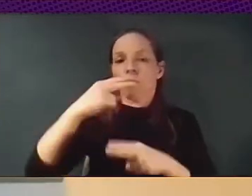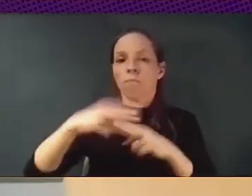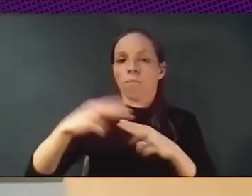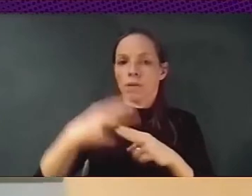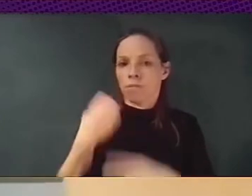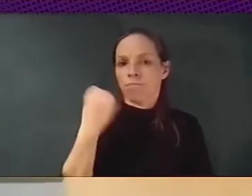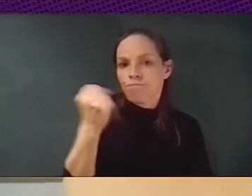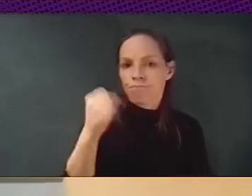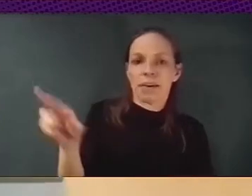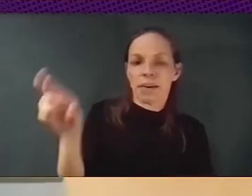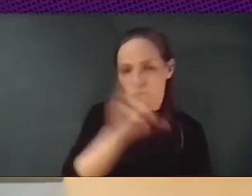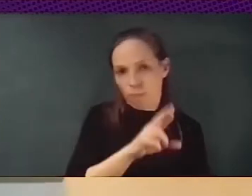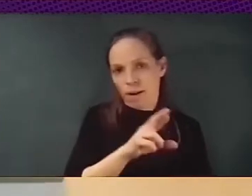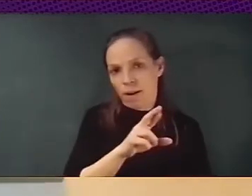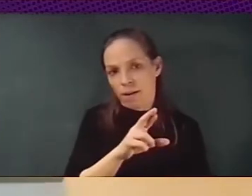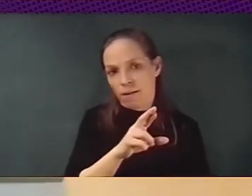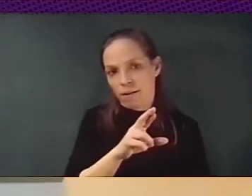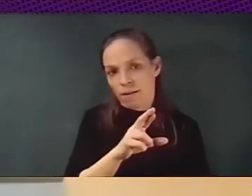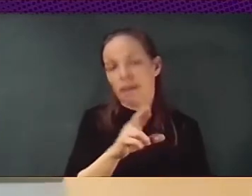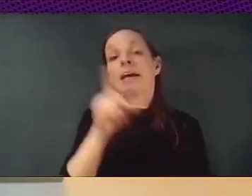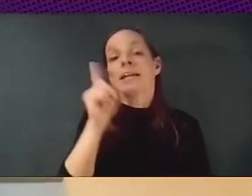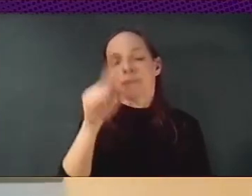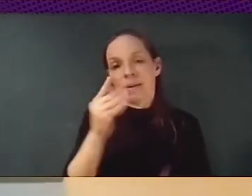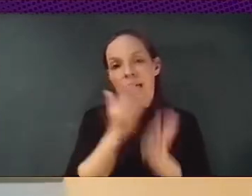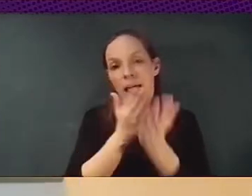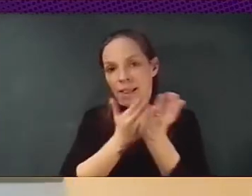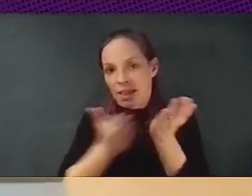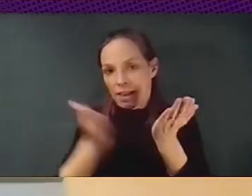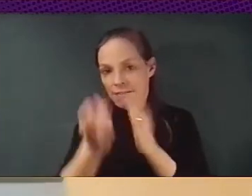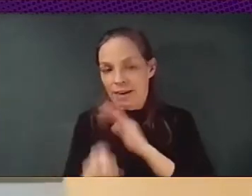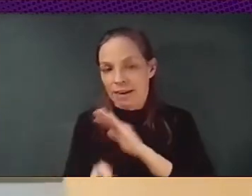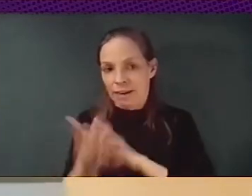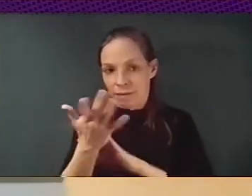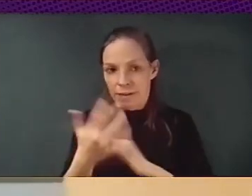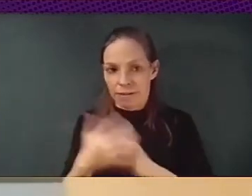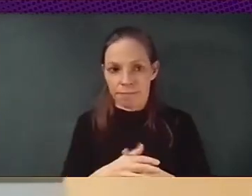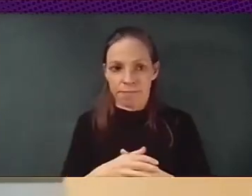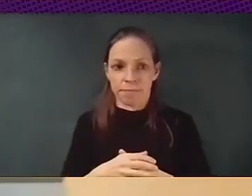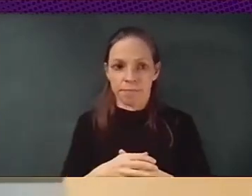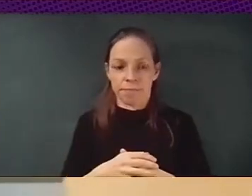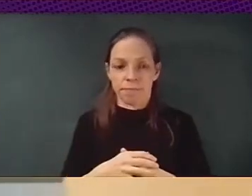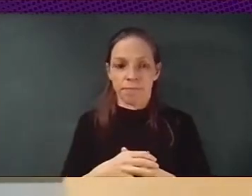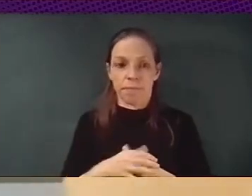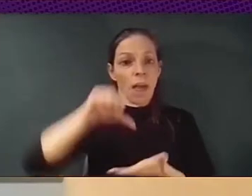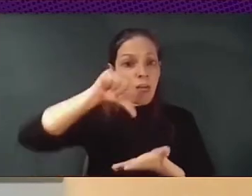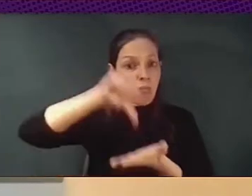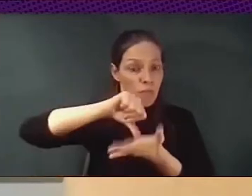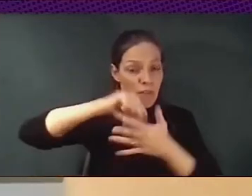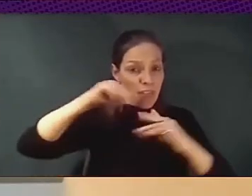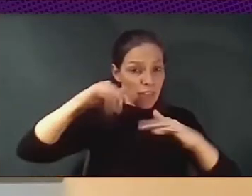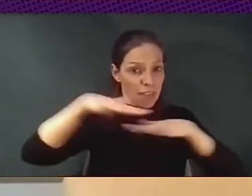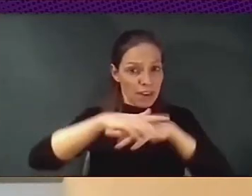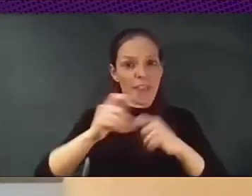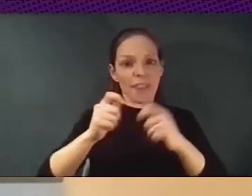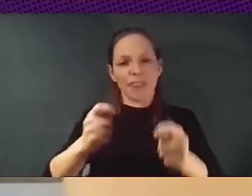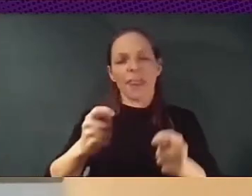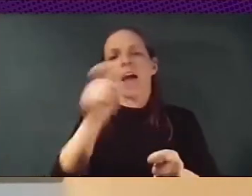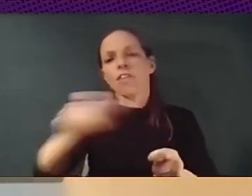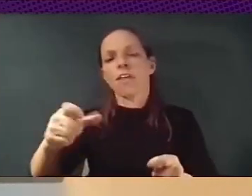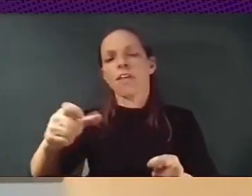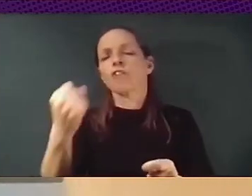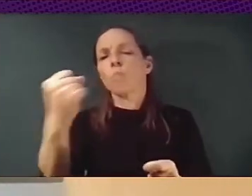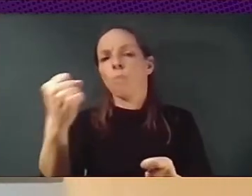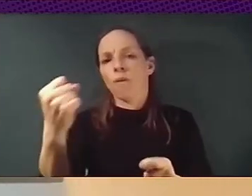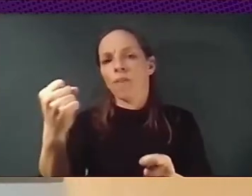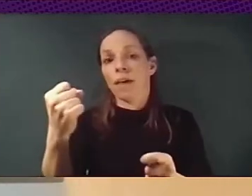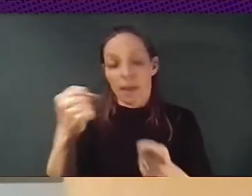think that the network of cities, which are empowering citizens, and you know, developing these services for the green transition for like